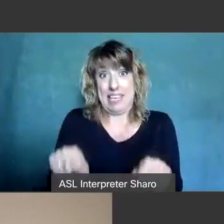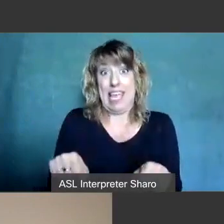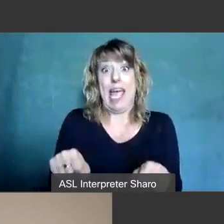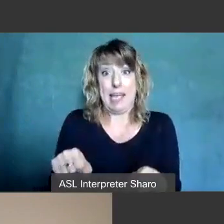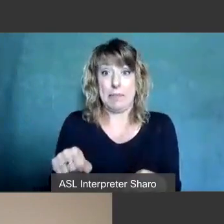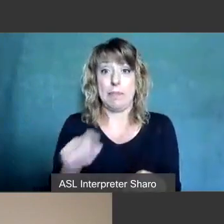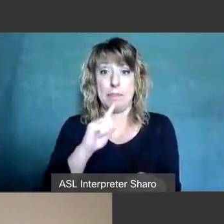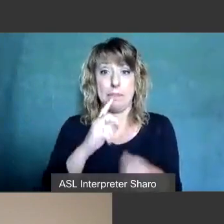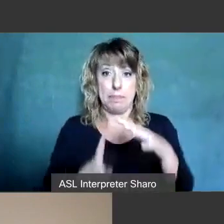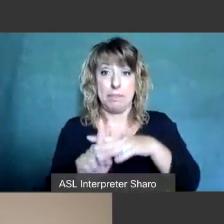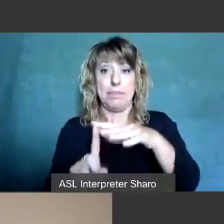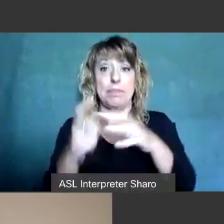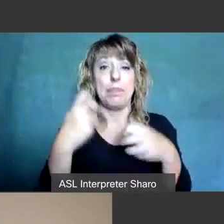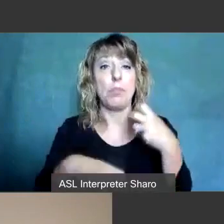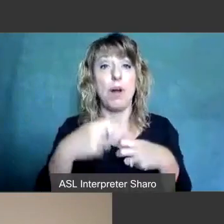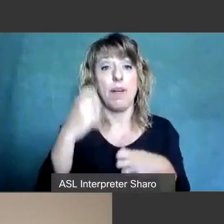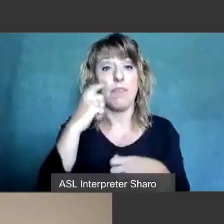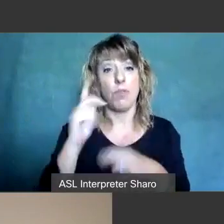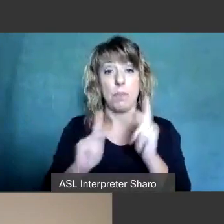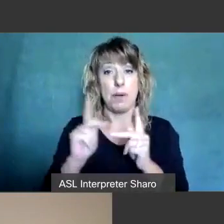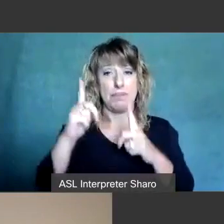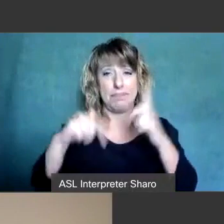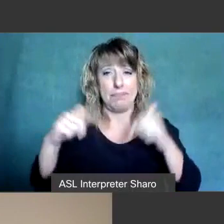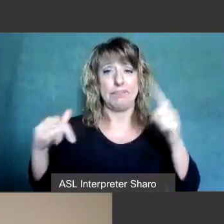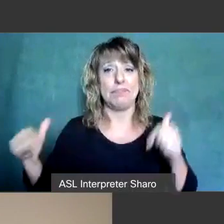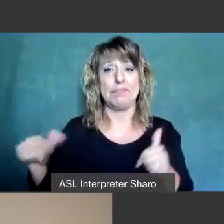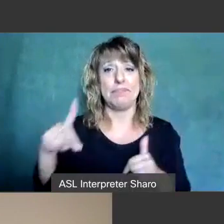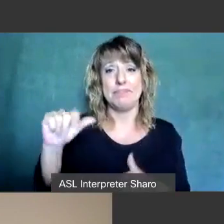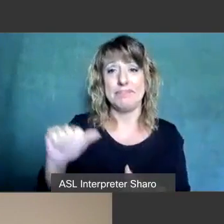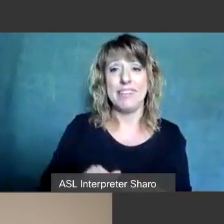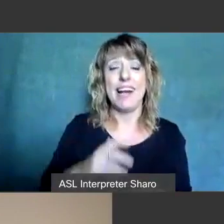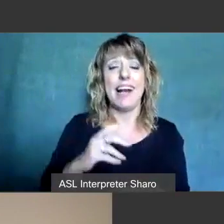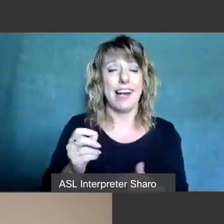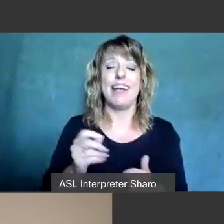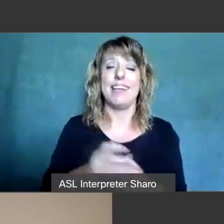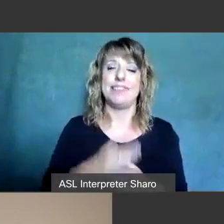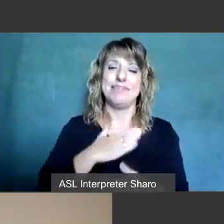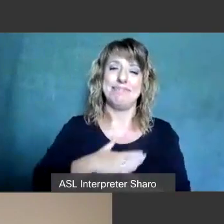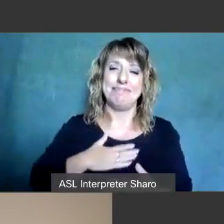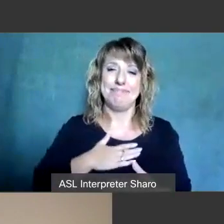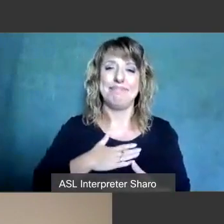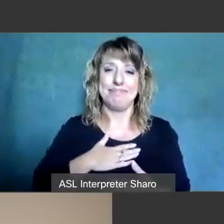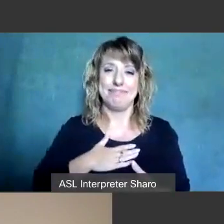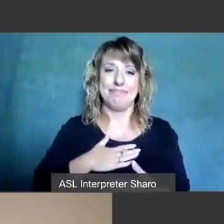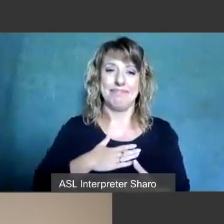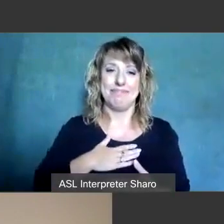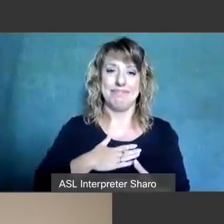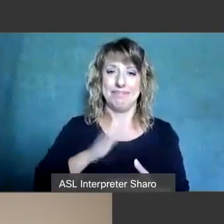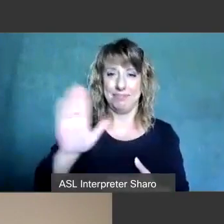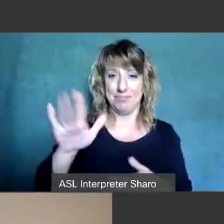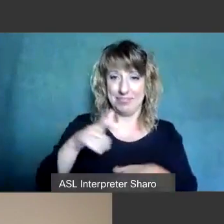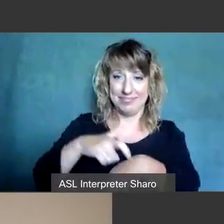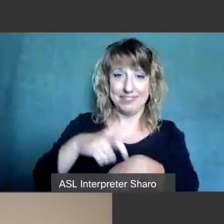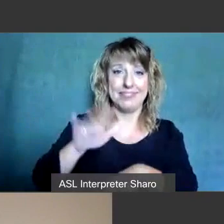problematic for people with all disabilities um and so we we appreciate your time